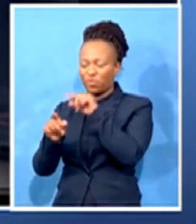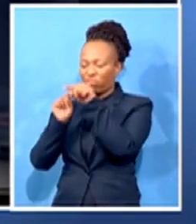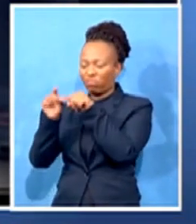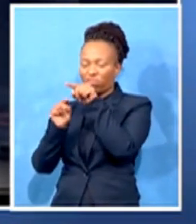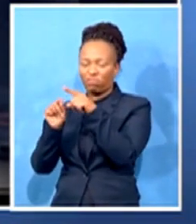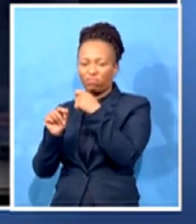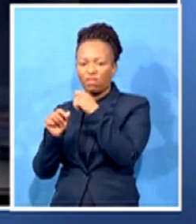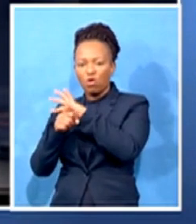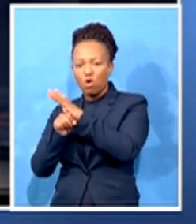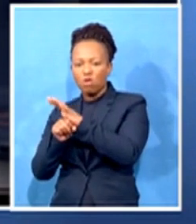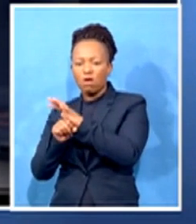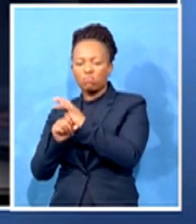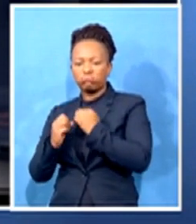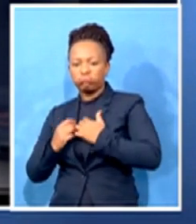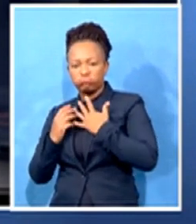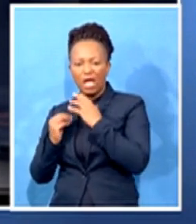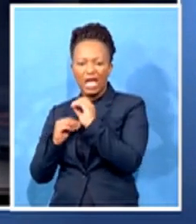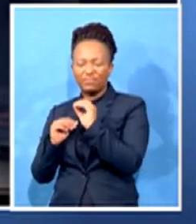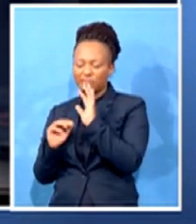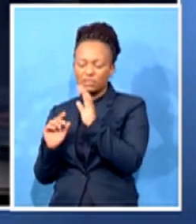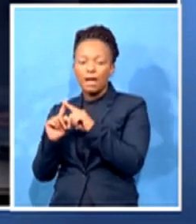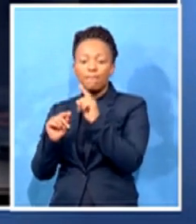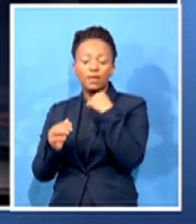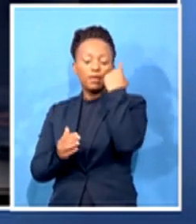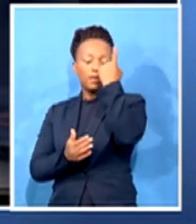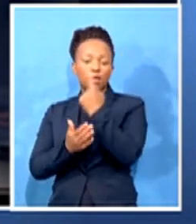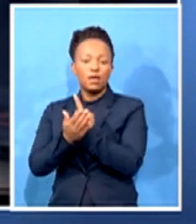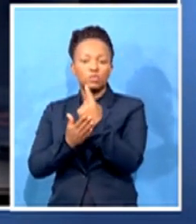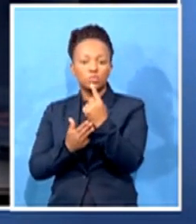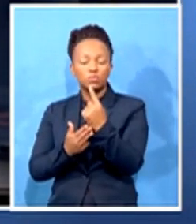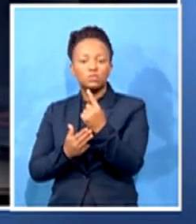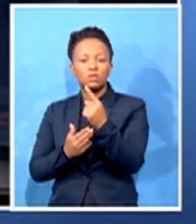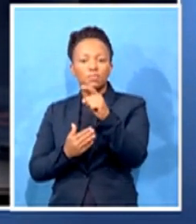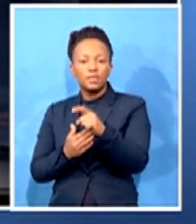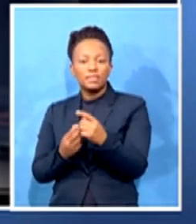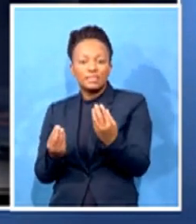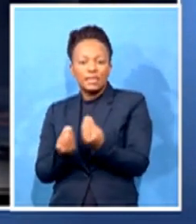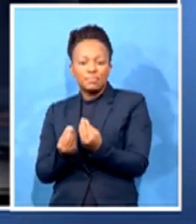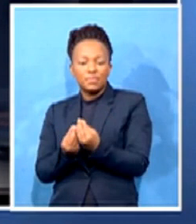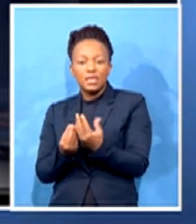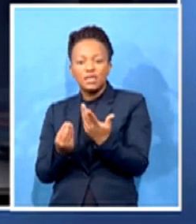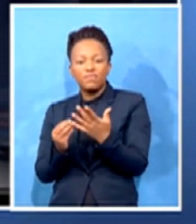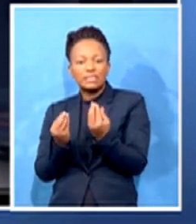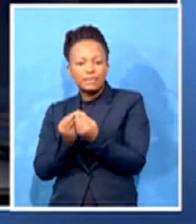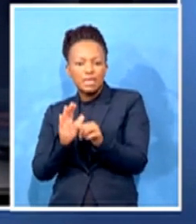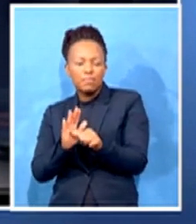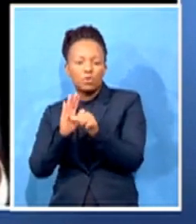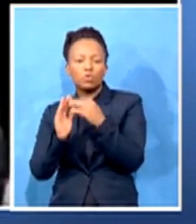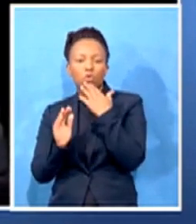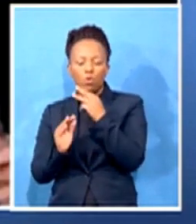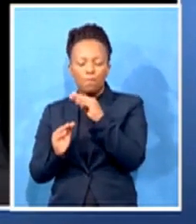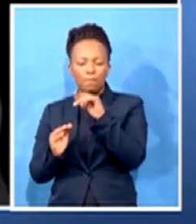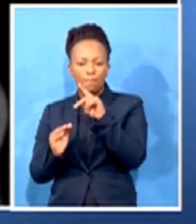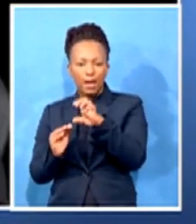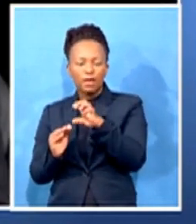will be next week, unless something untoward happens to Mike Pence, who might might well test positive that is the current vice president.